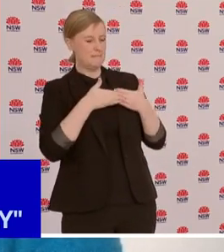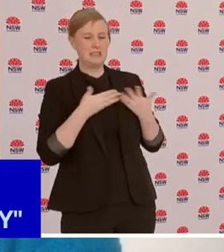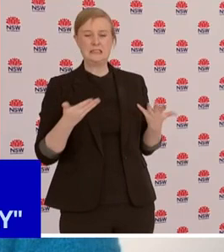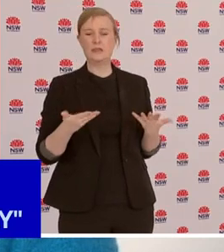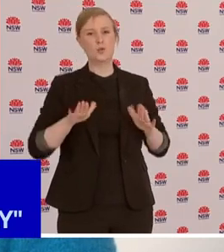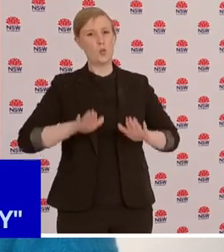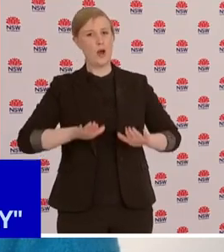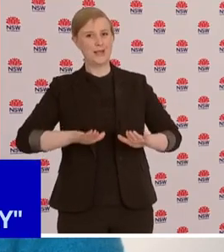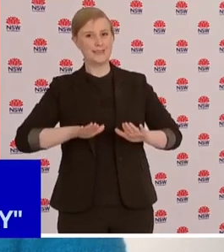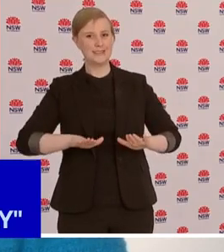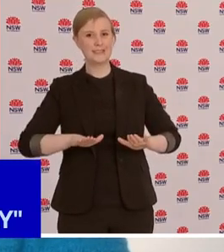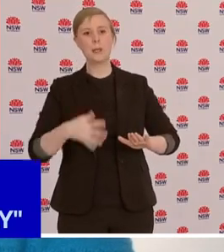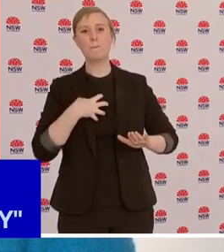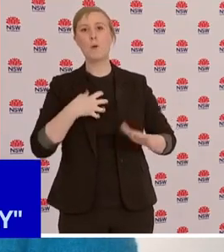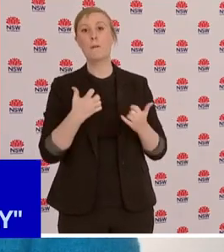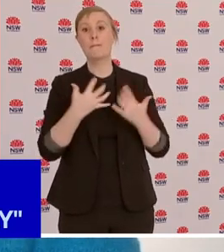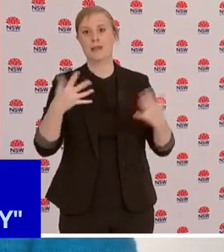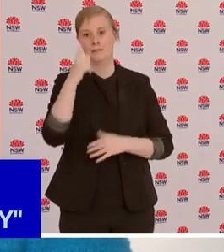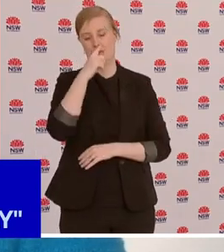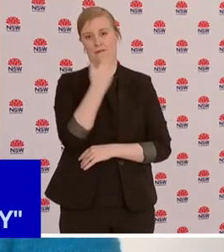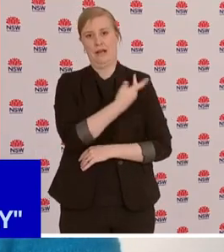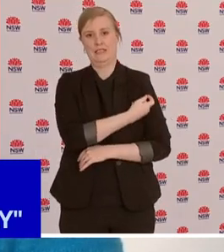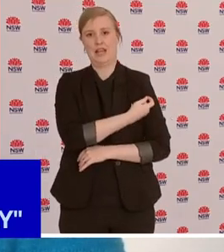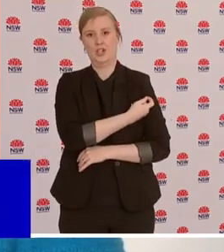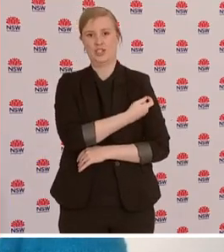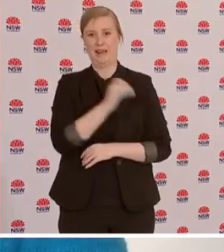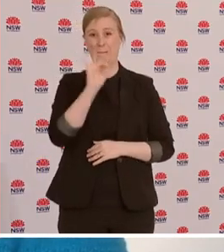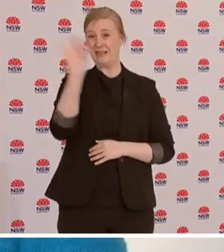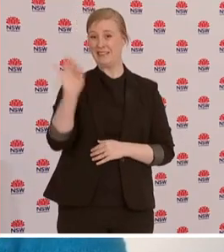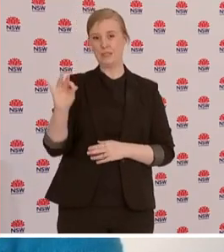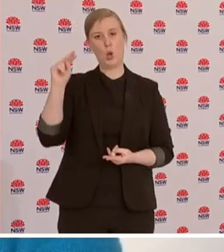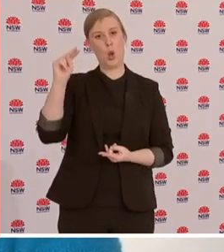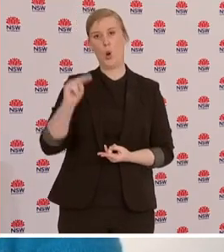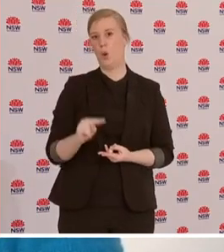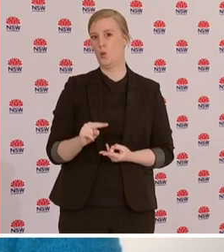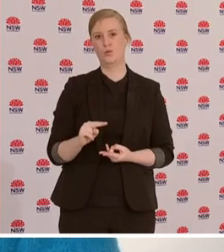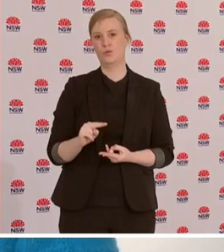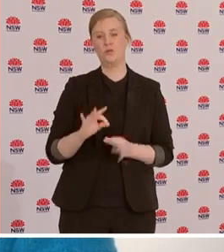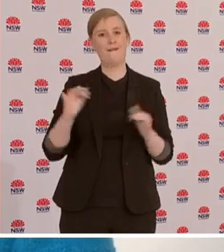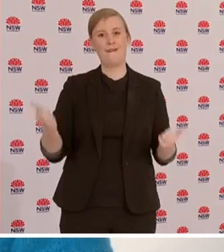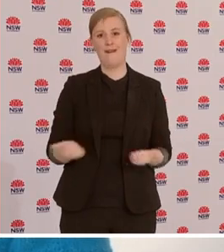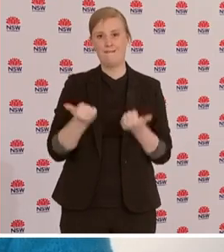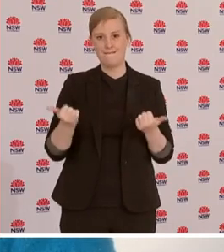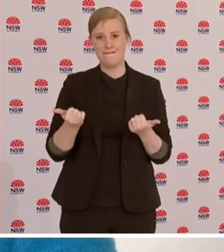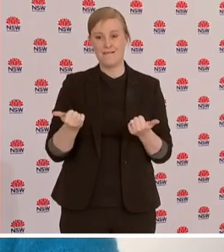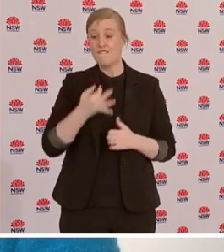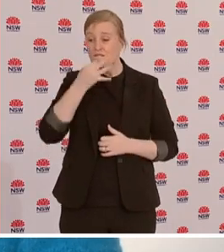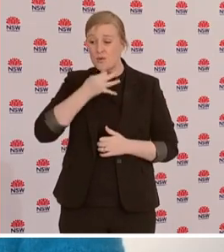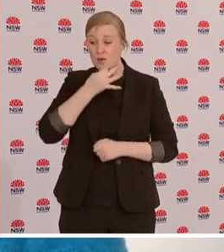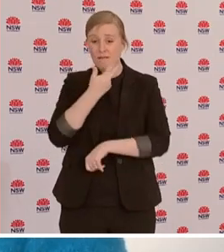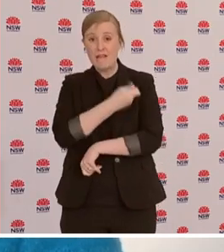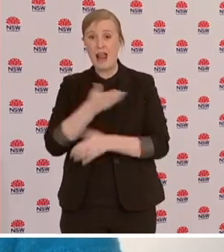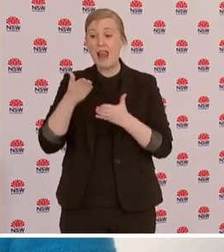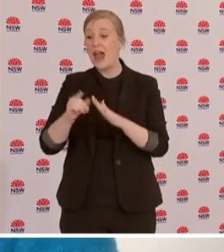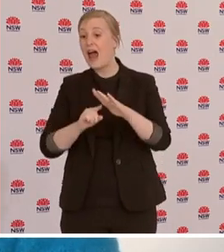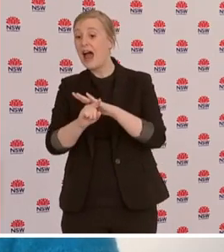be too great a threat on everybody else who hasn't been vaccinated and not everybody yet has had the opportunity to be offered the vaccine and